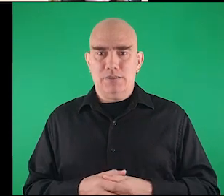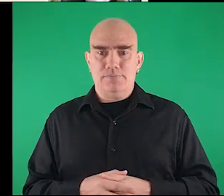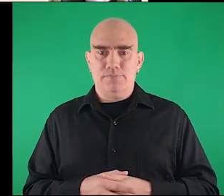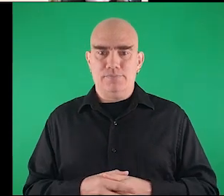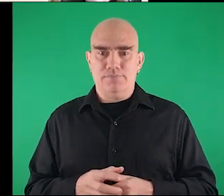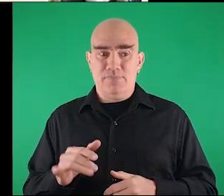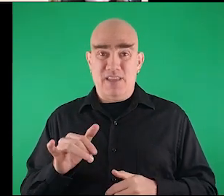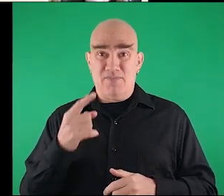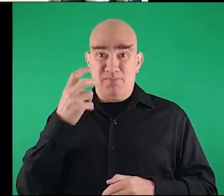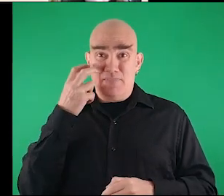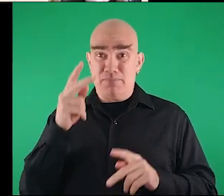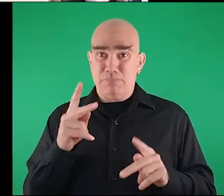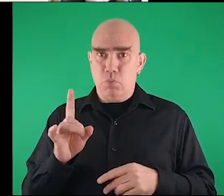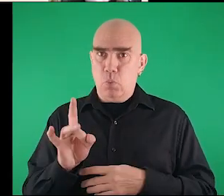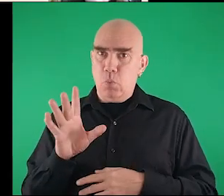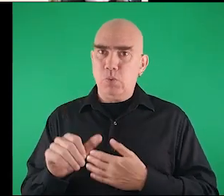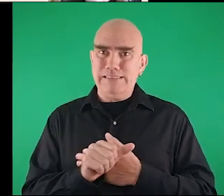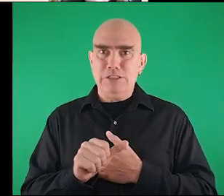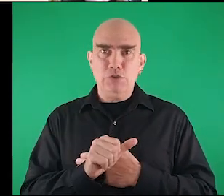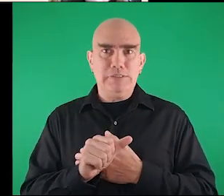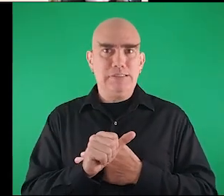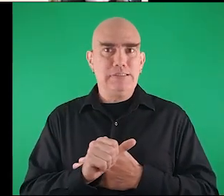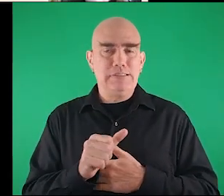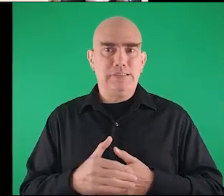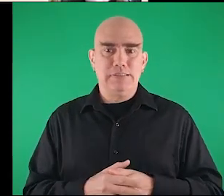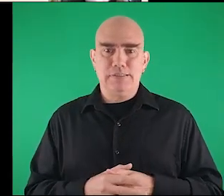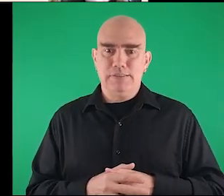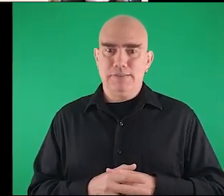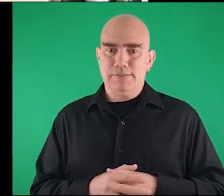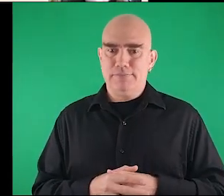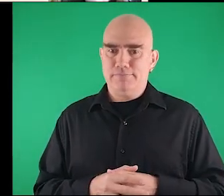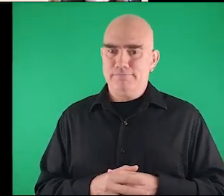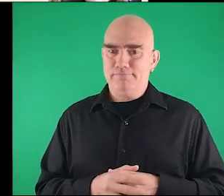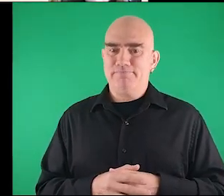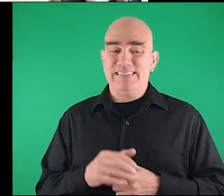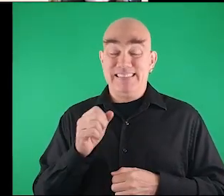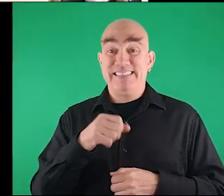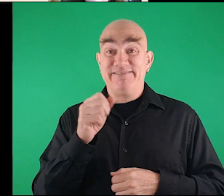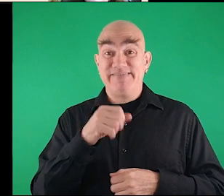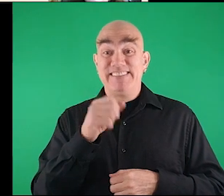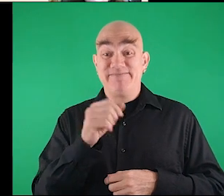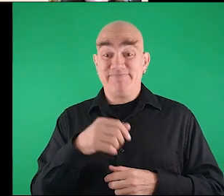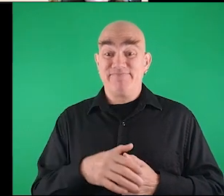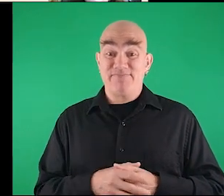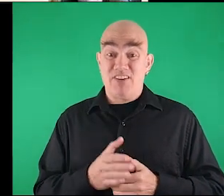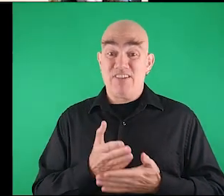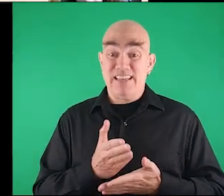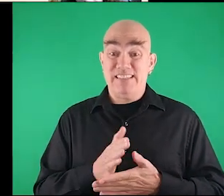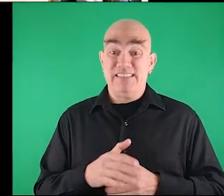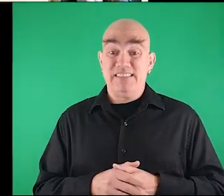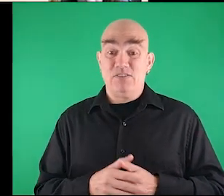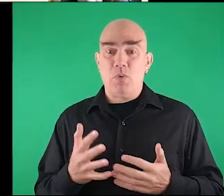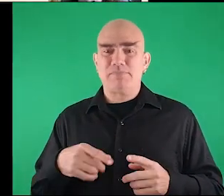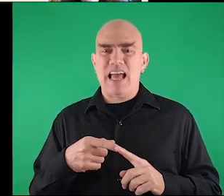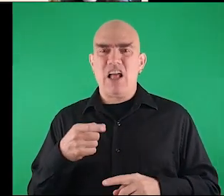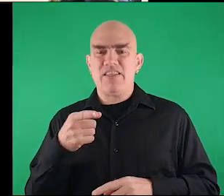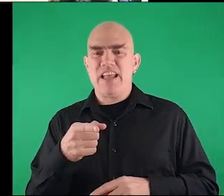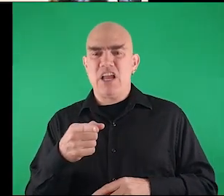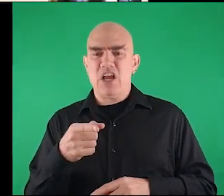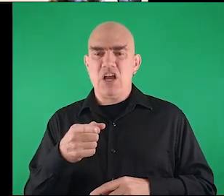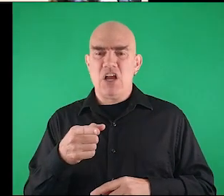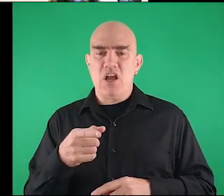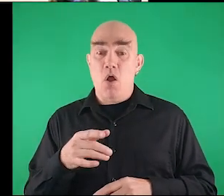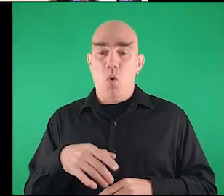of the street for blind people is terrible dangerous yeah yeah all right so about here